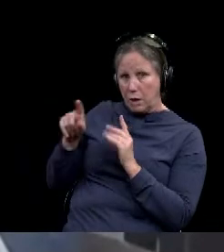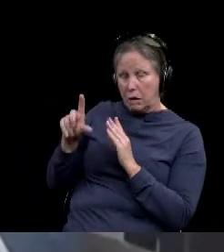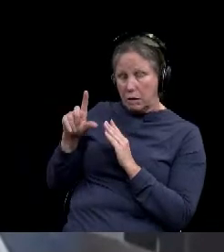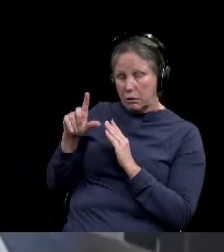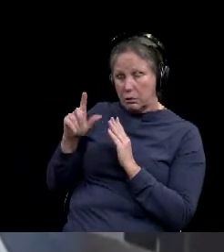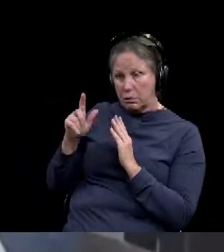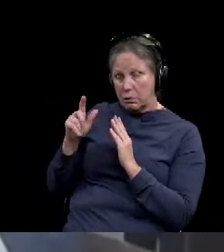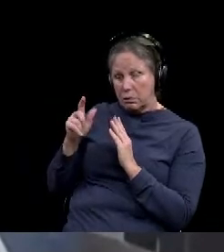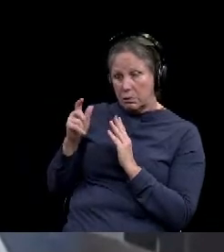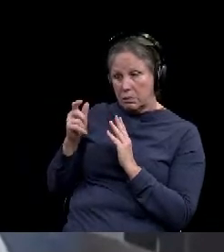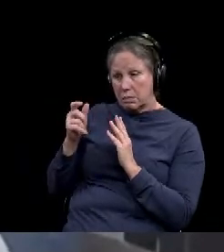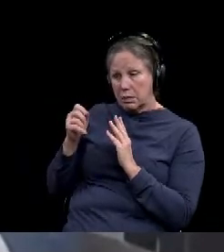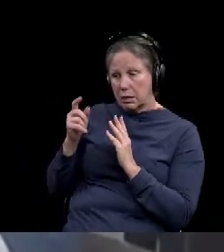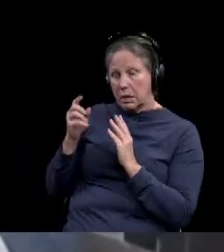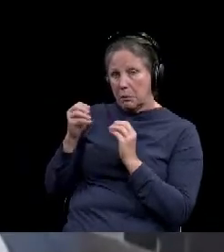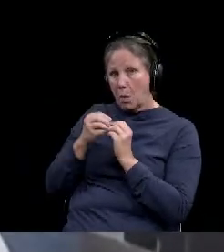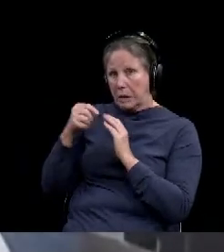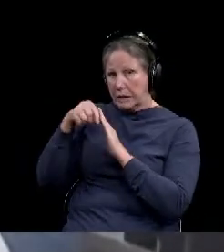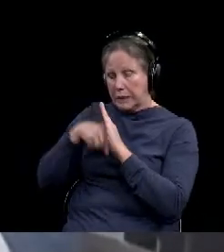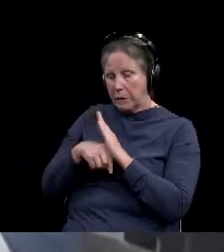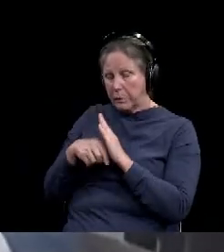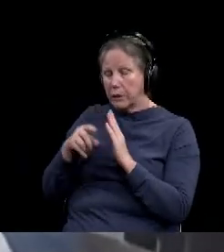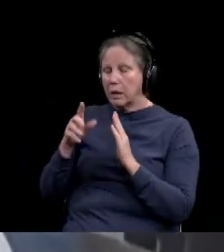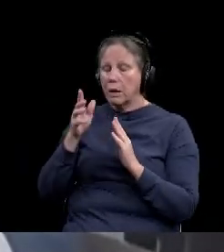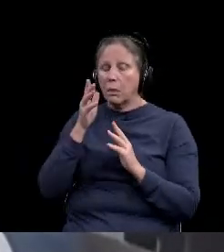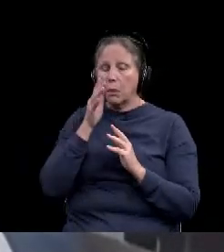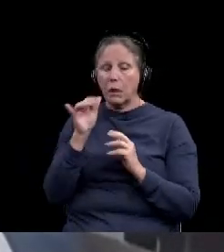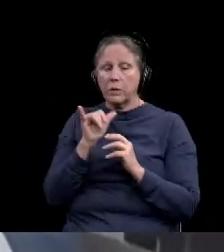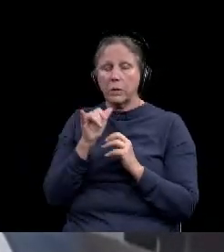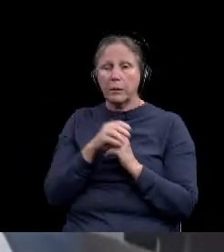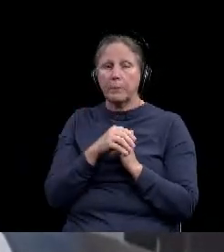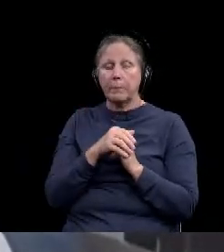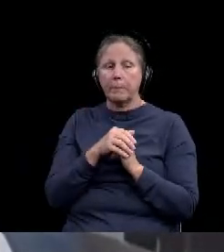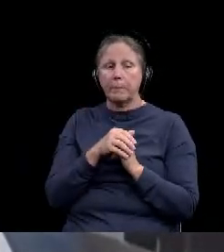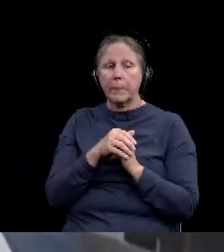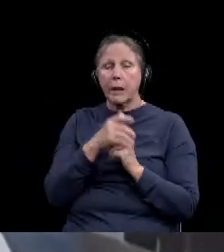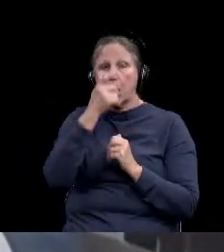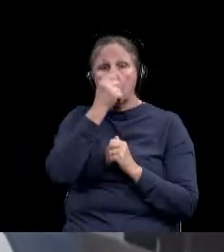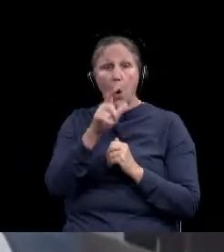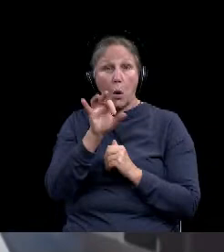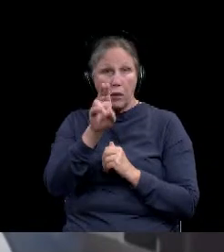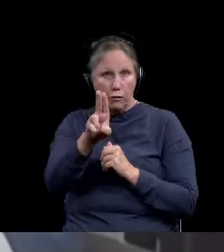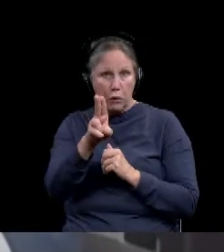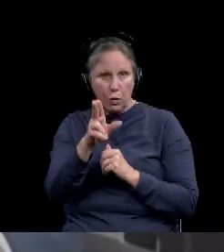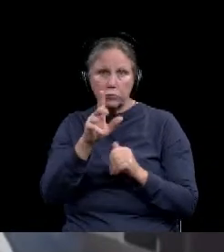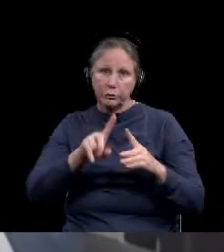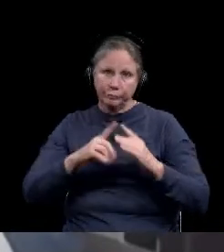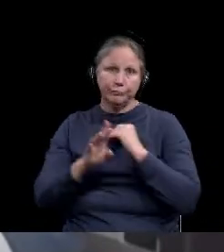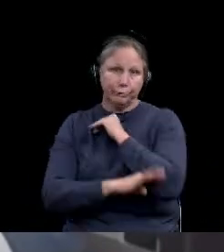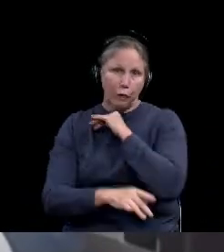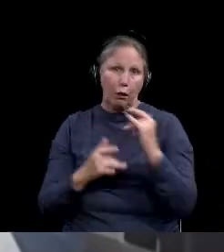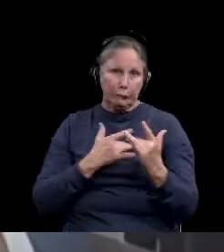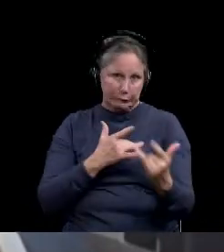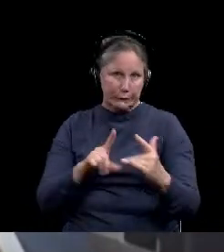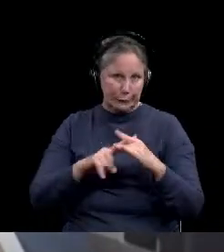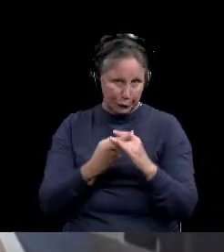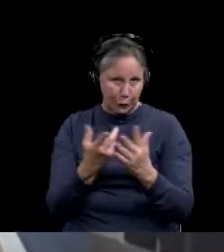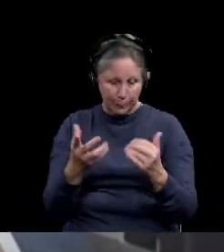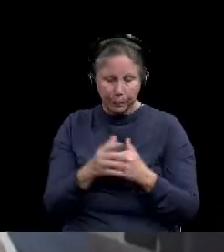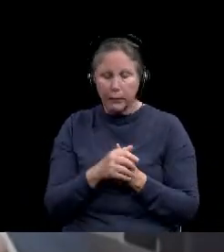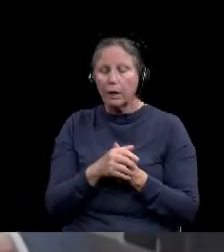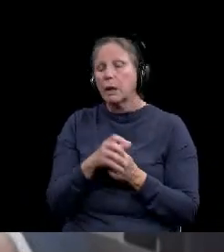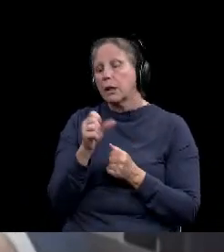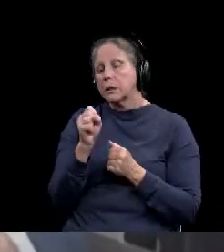extensively too is cold and flu seeds. So I think it's important that,